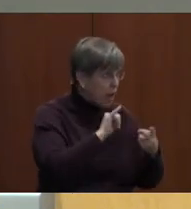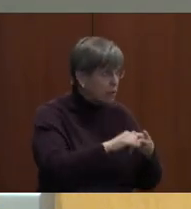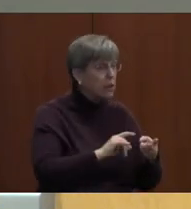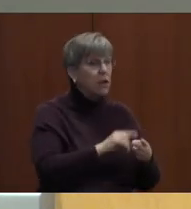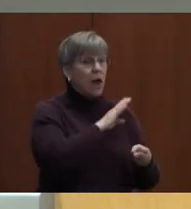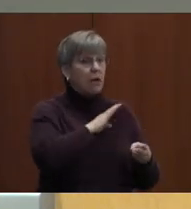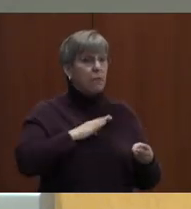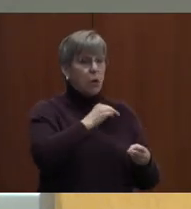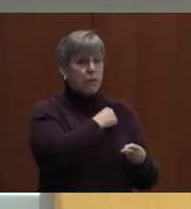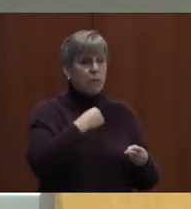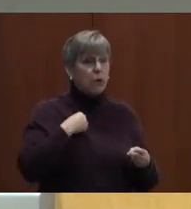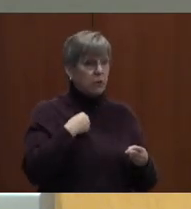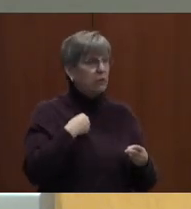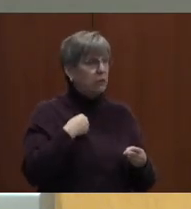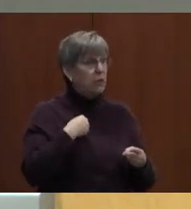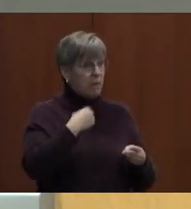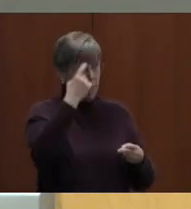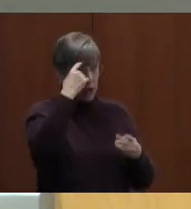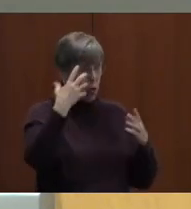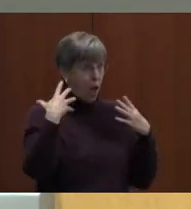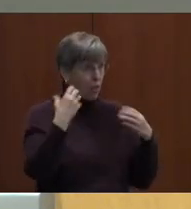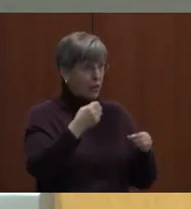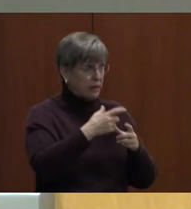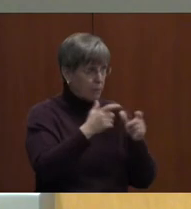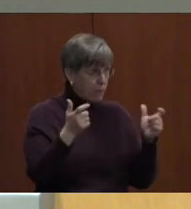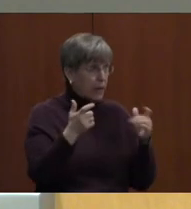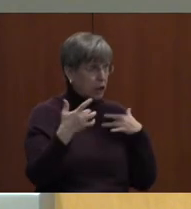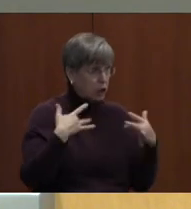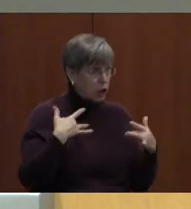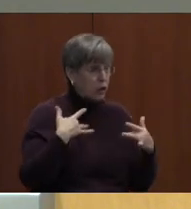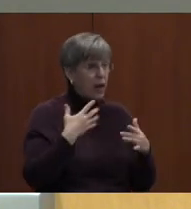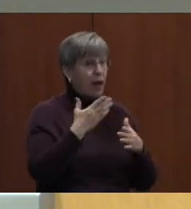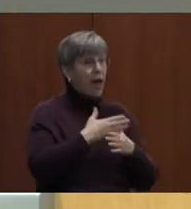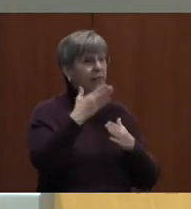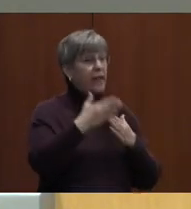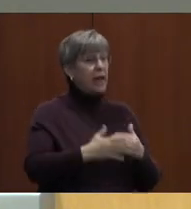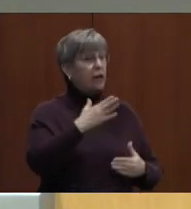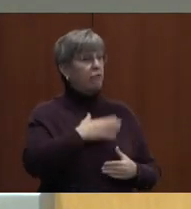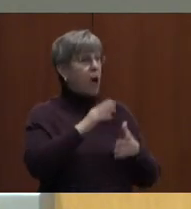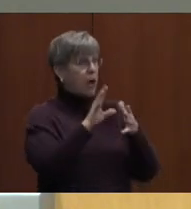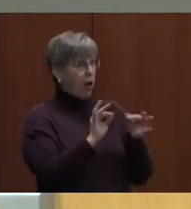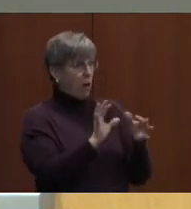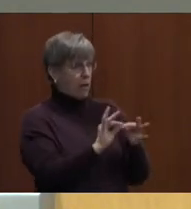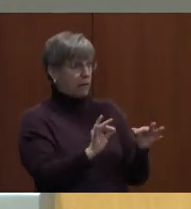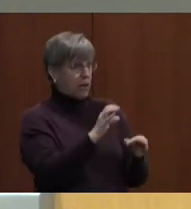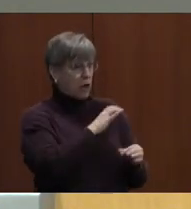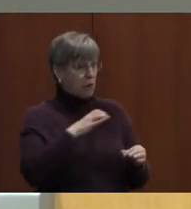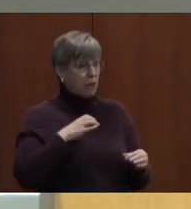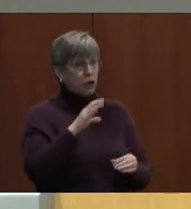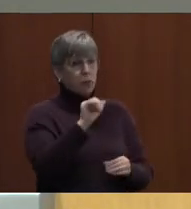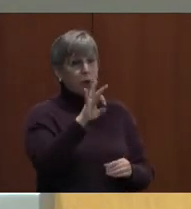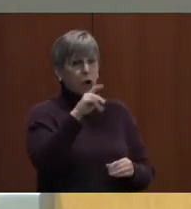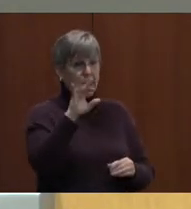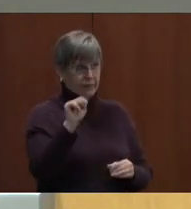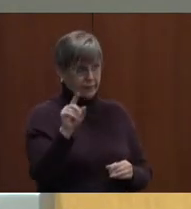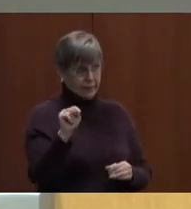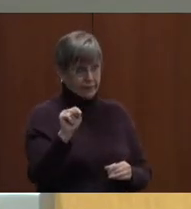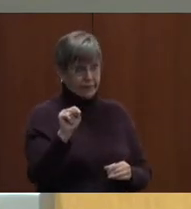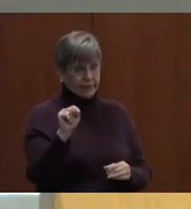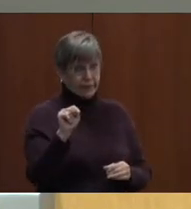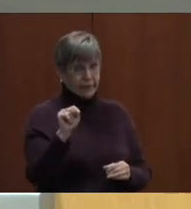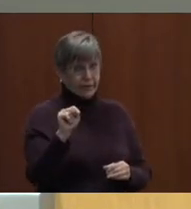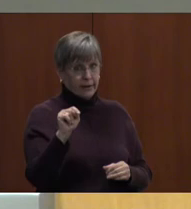the board members think mental health is a pretty big concern. And at the end of my comments, Commissioner Burkett, I believe